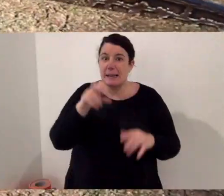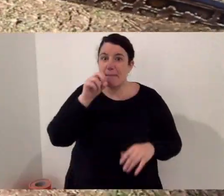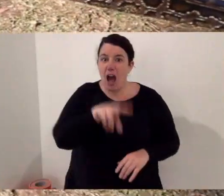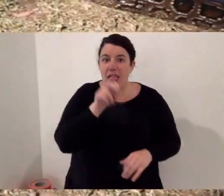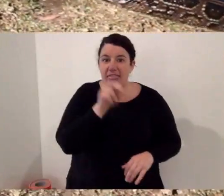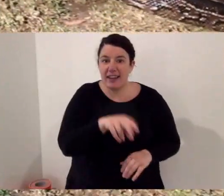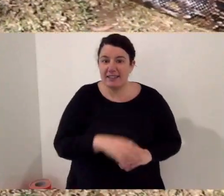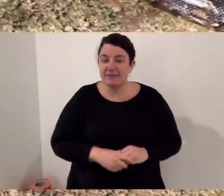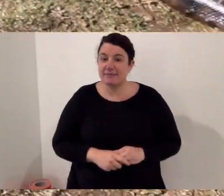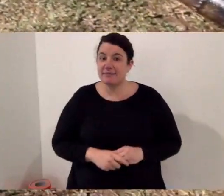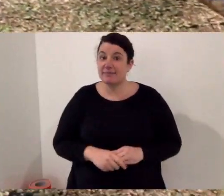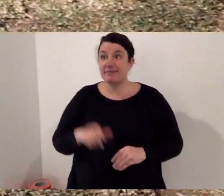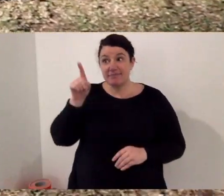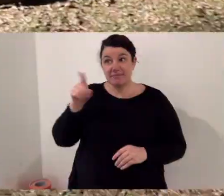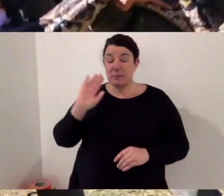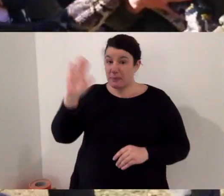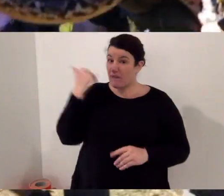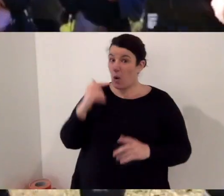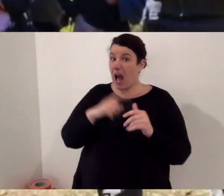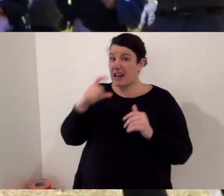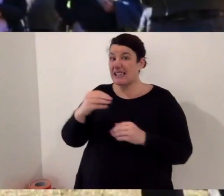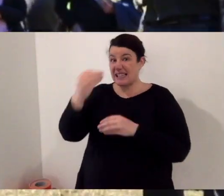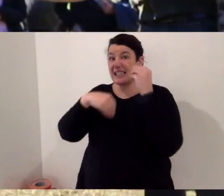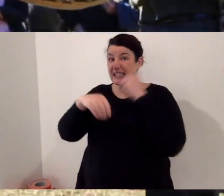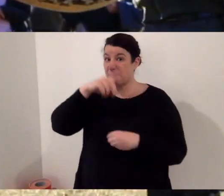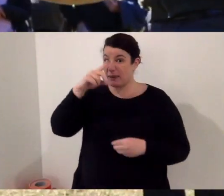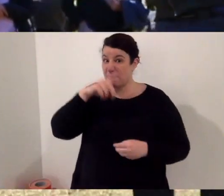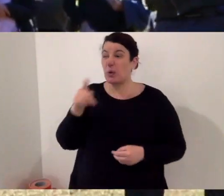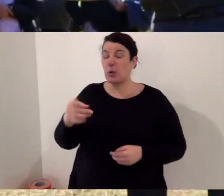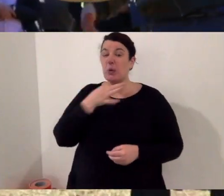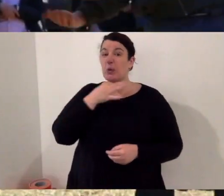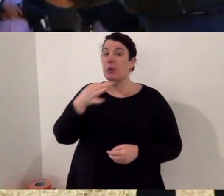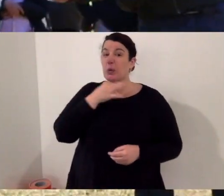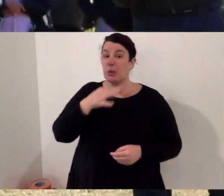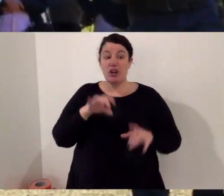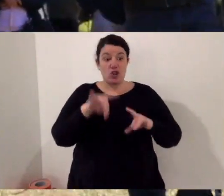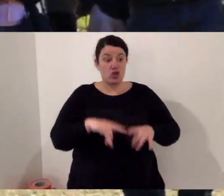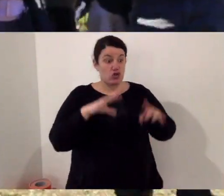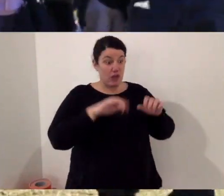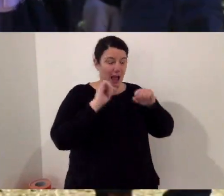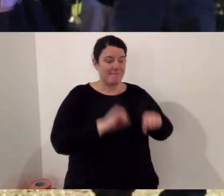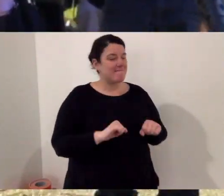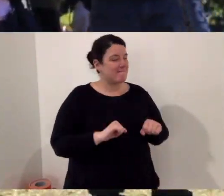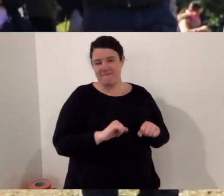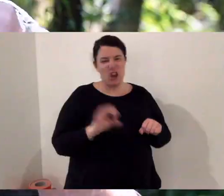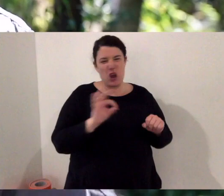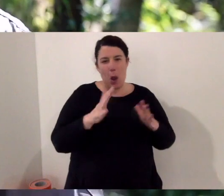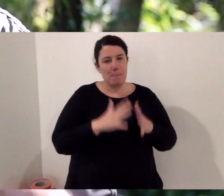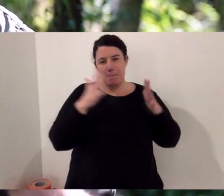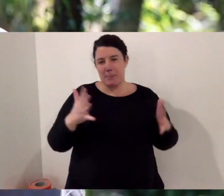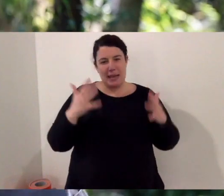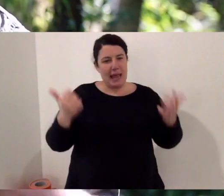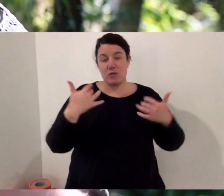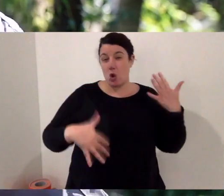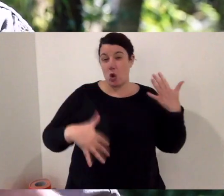Burmese pythons that are almost as big. Now these things have accidentally eaten people and they are real problems. Australian